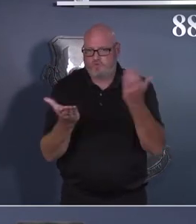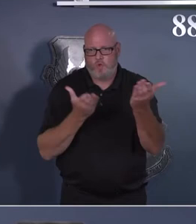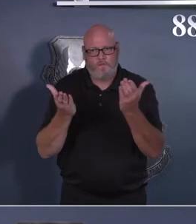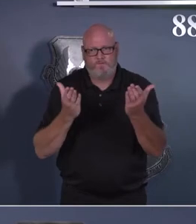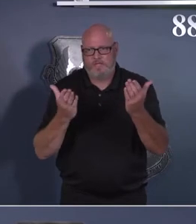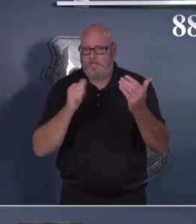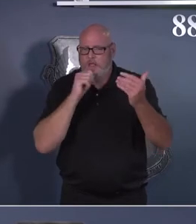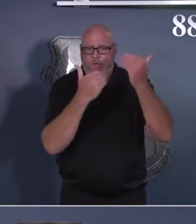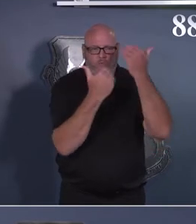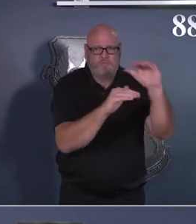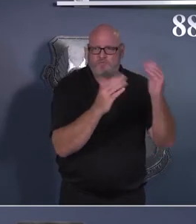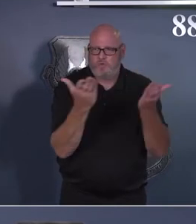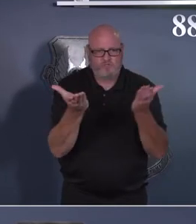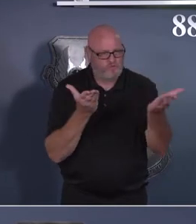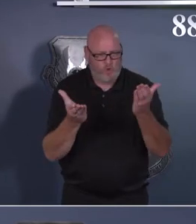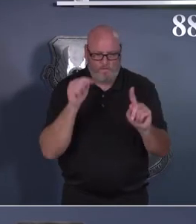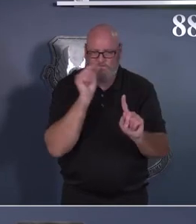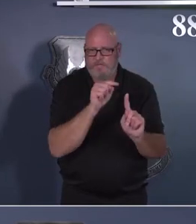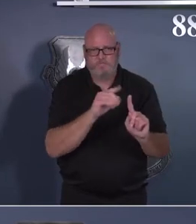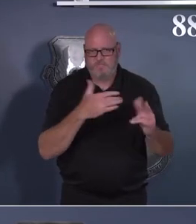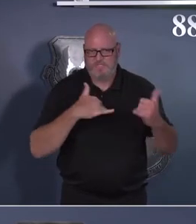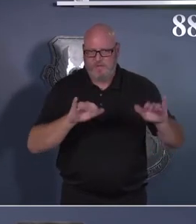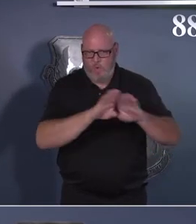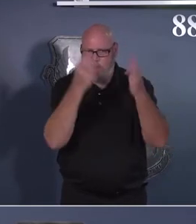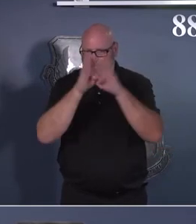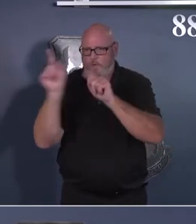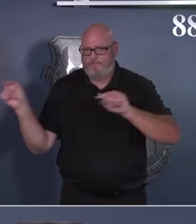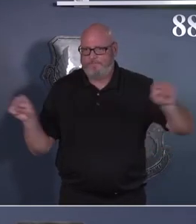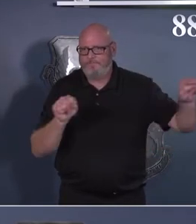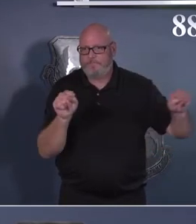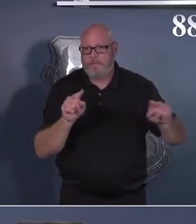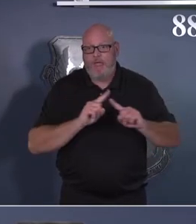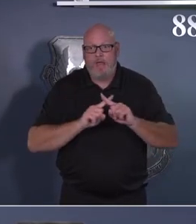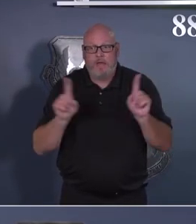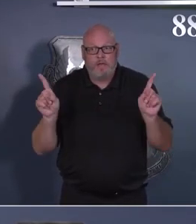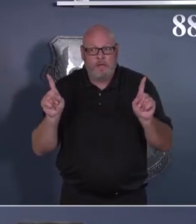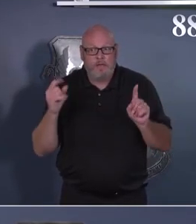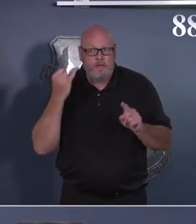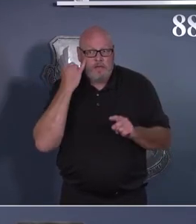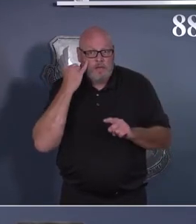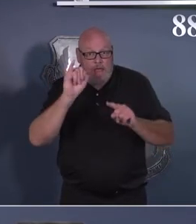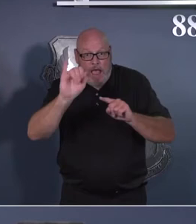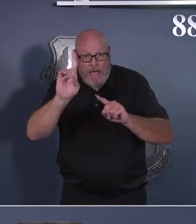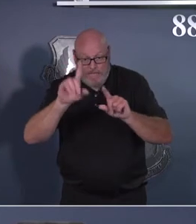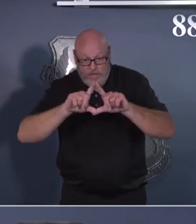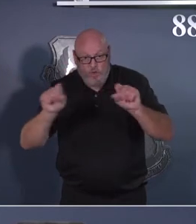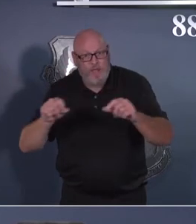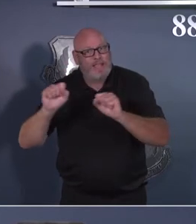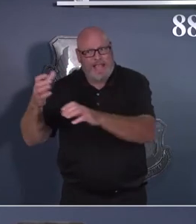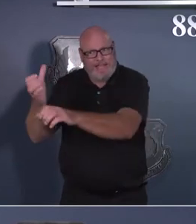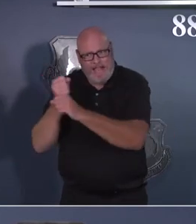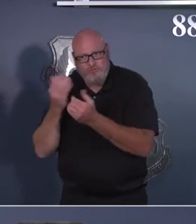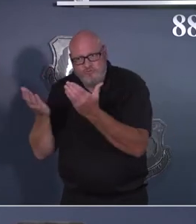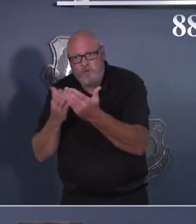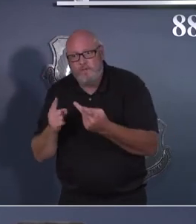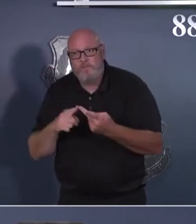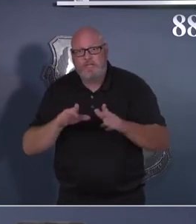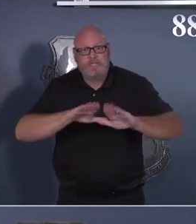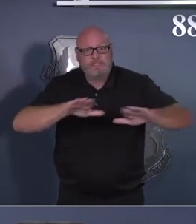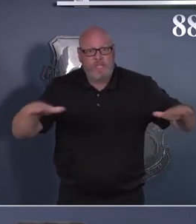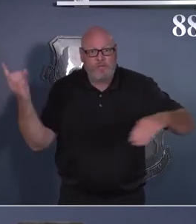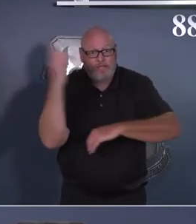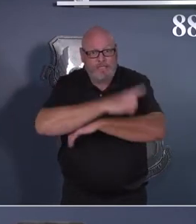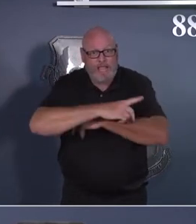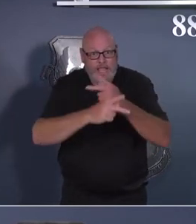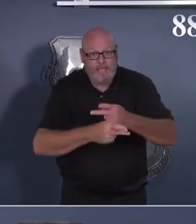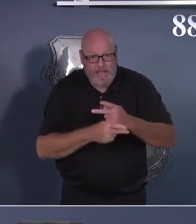open. Speeders will still get ticketed. TMO will process your household good pickups and deliveries. Food will